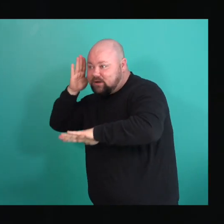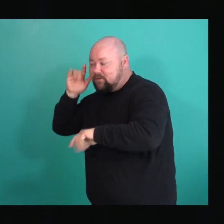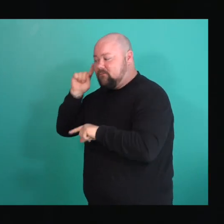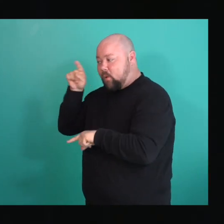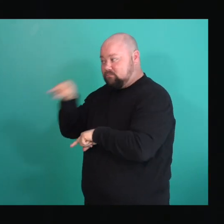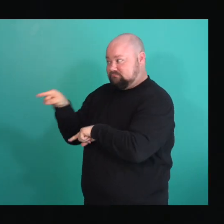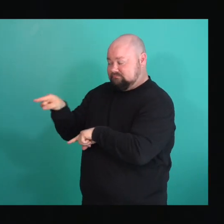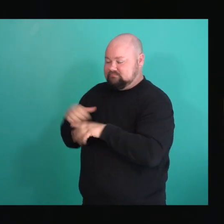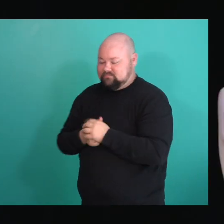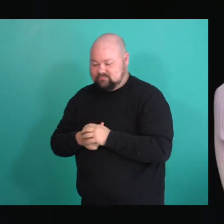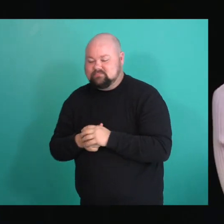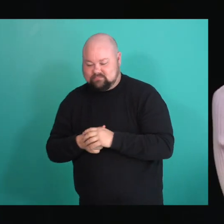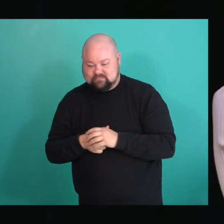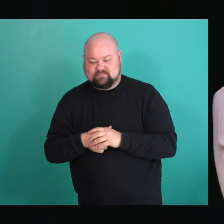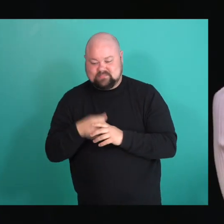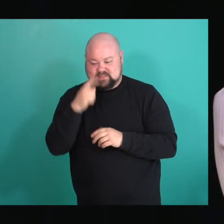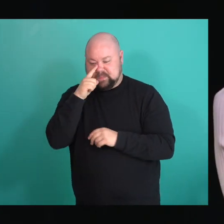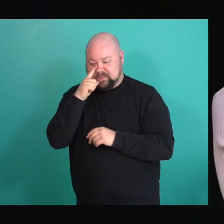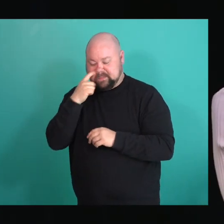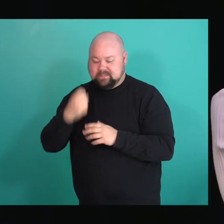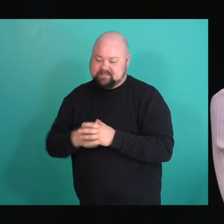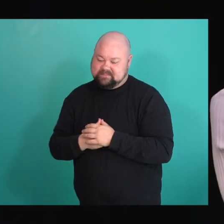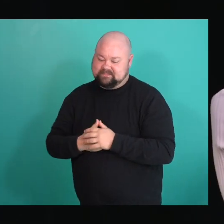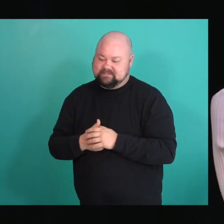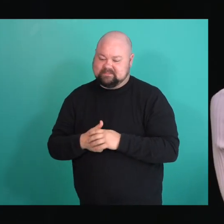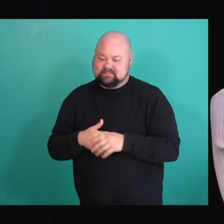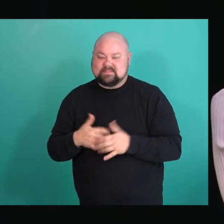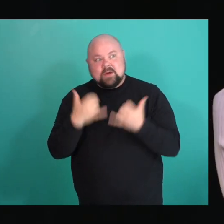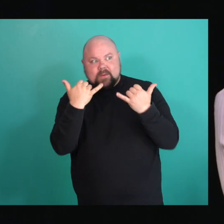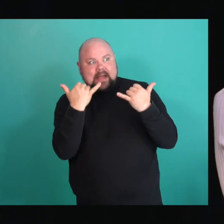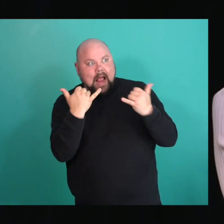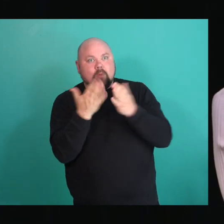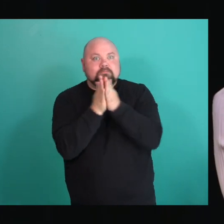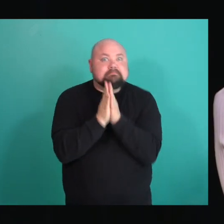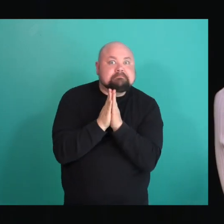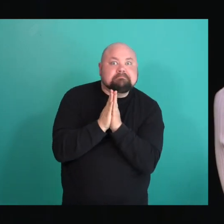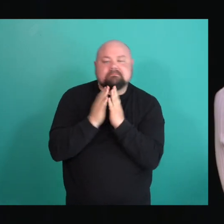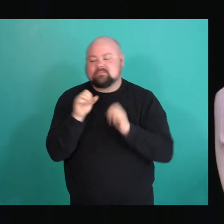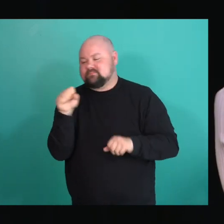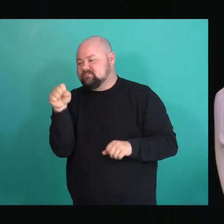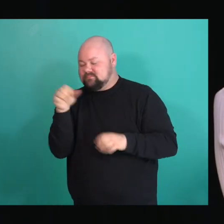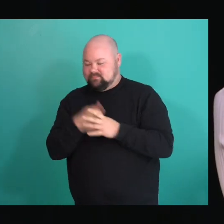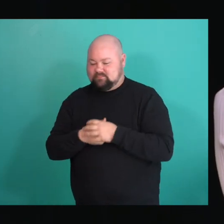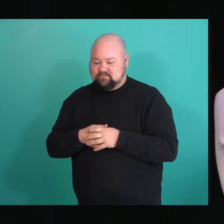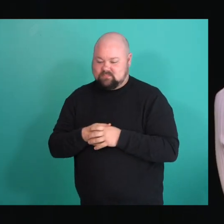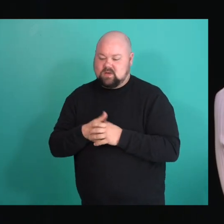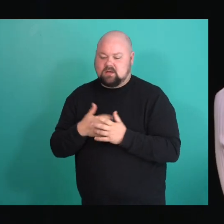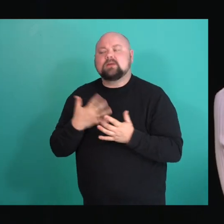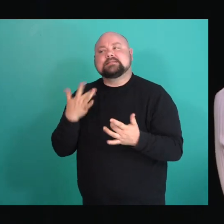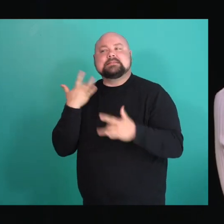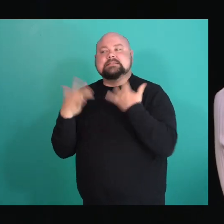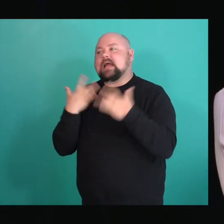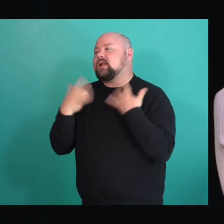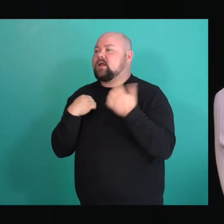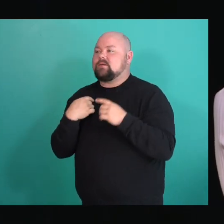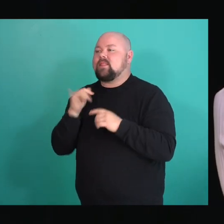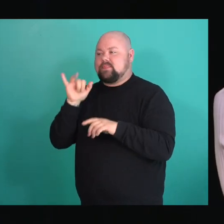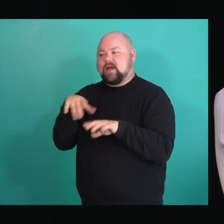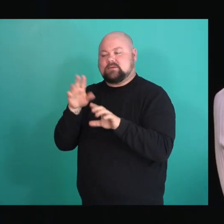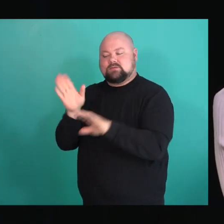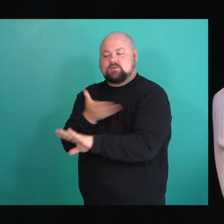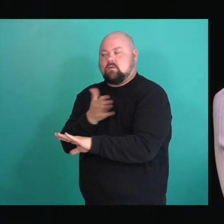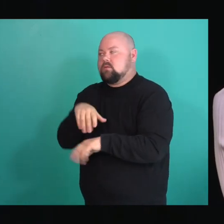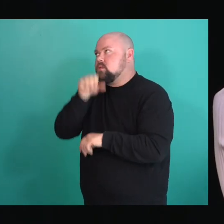Make a plea right now. But yeah, it's exciting. And I love that song, too.